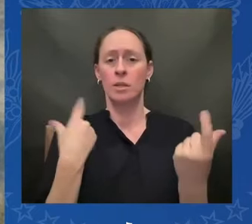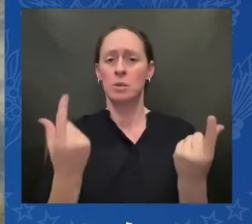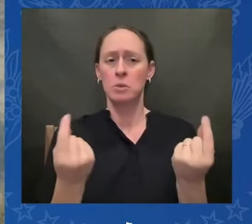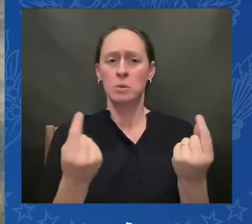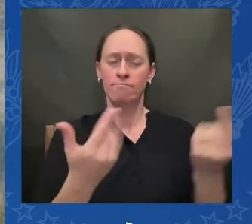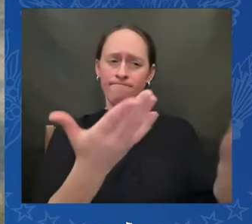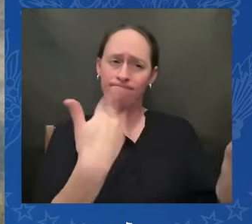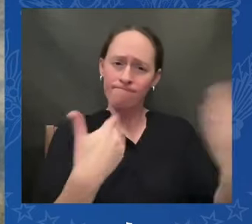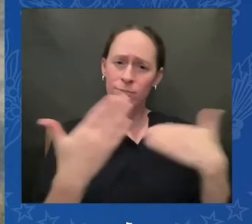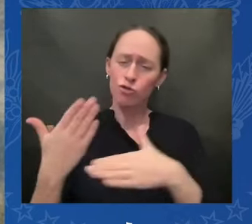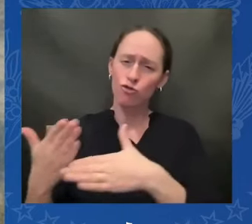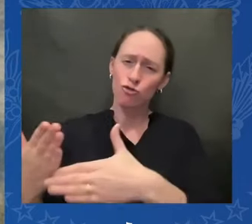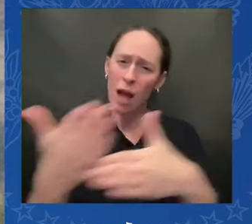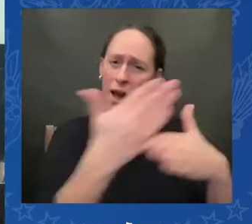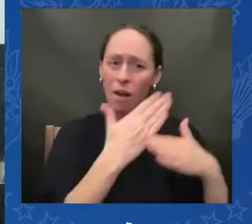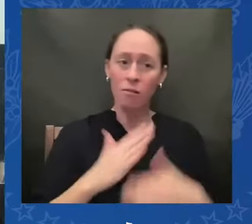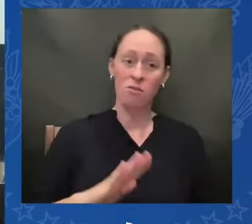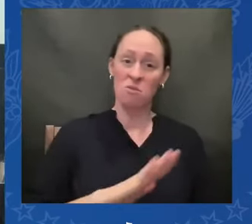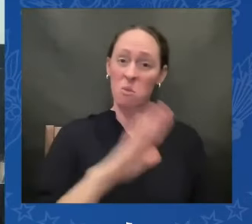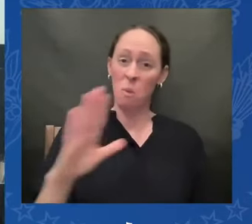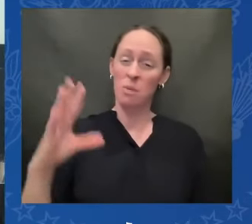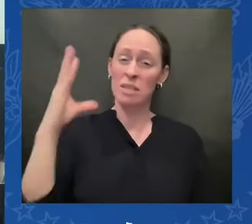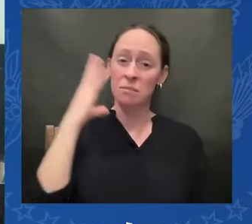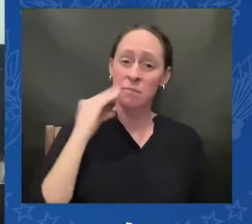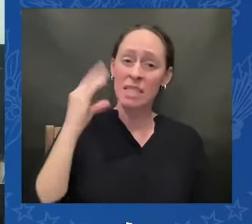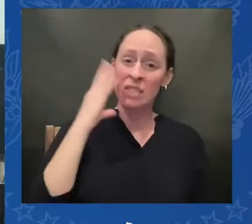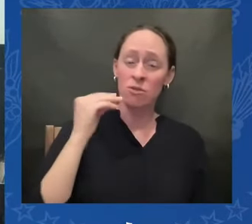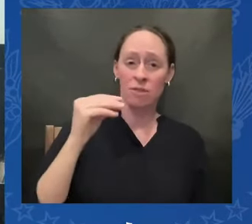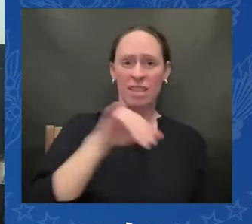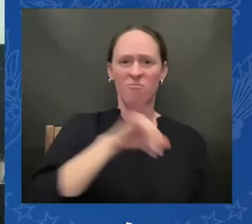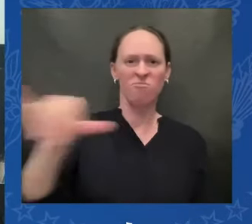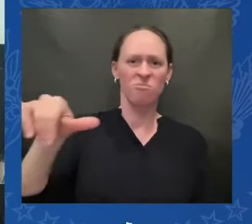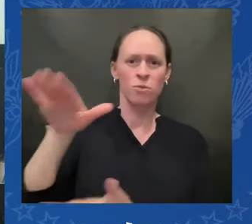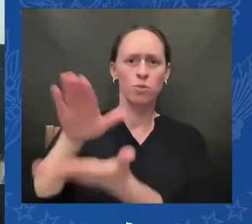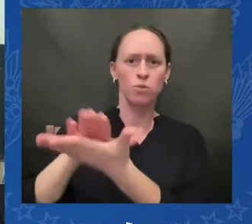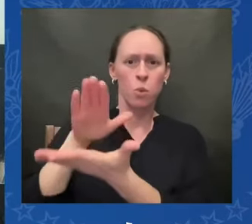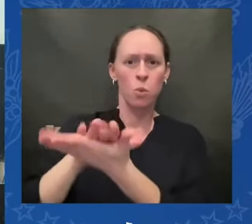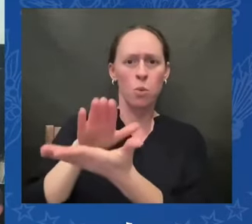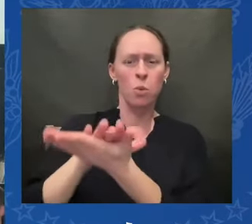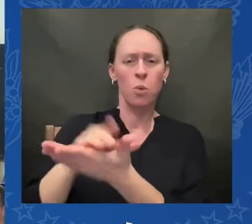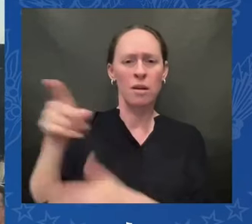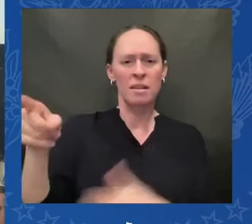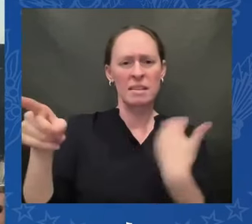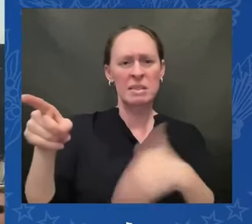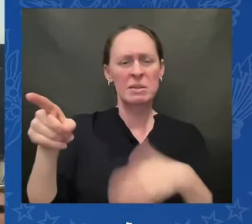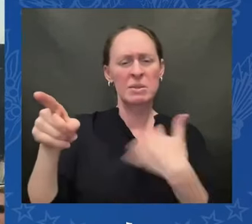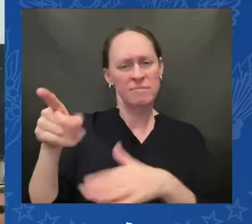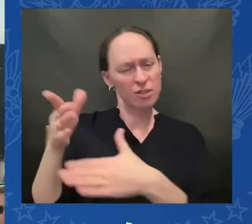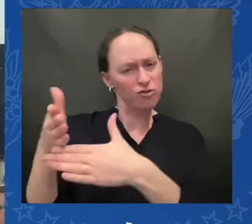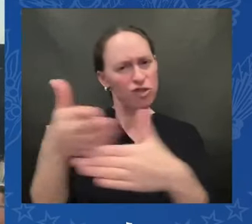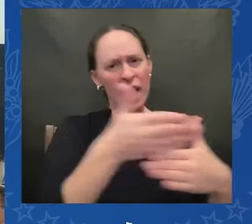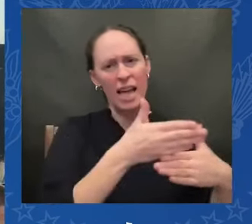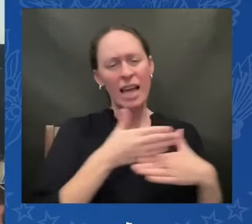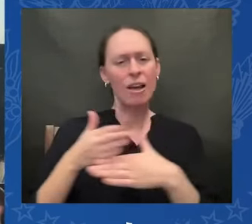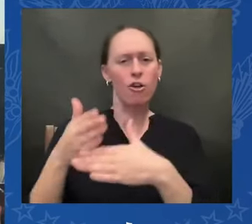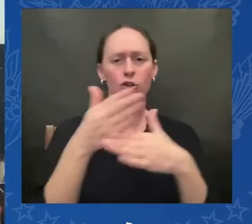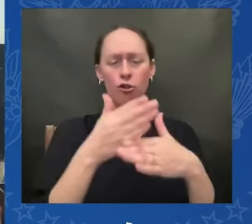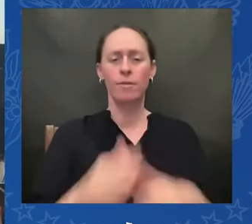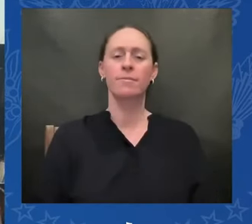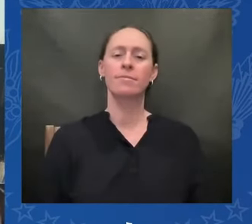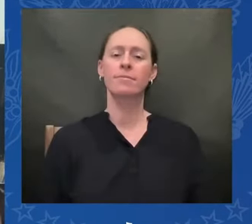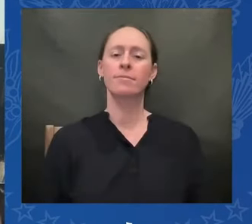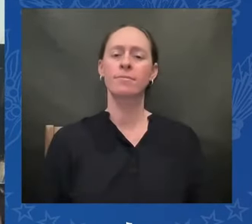schools left behind in collaboration with the national native american boarding school healing coalition